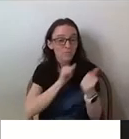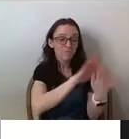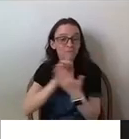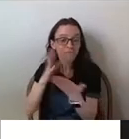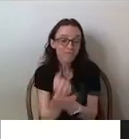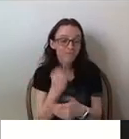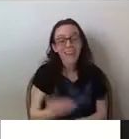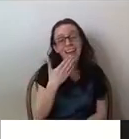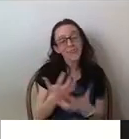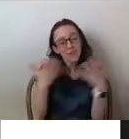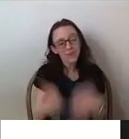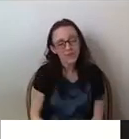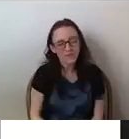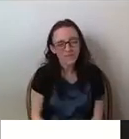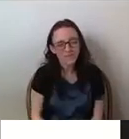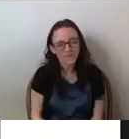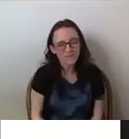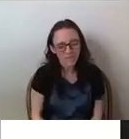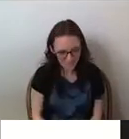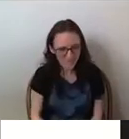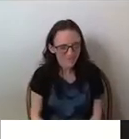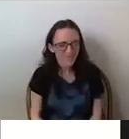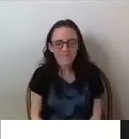Thank you very much. I'm excited to answer questions at the end.